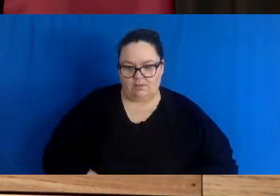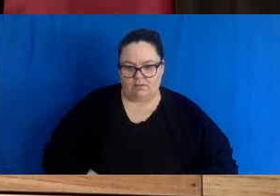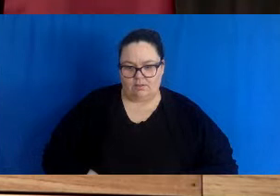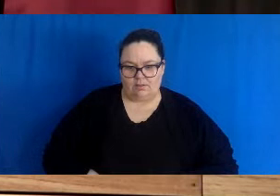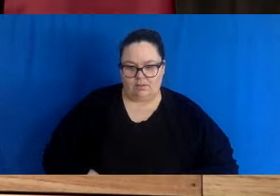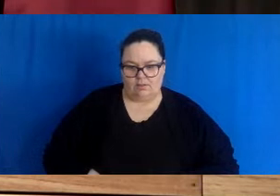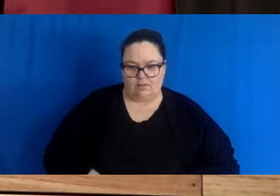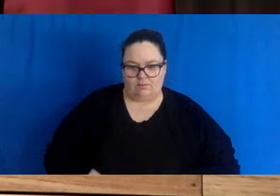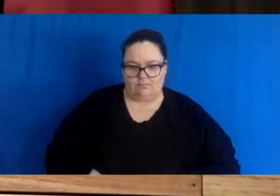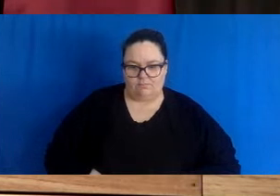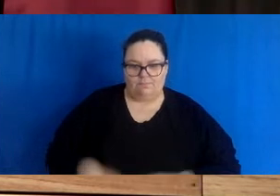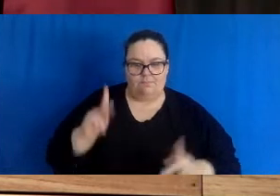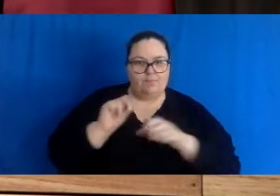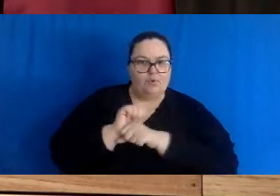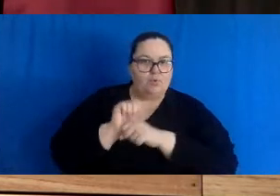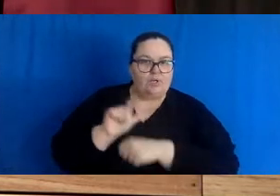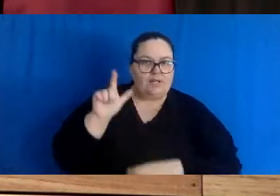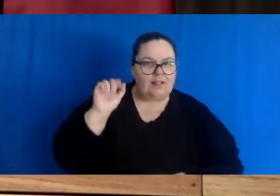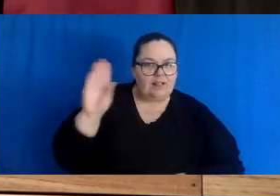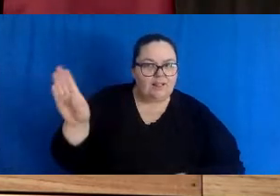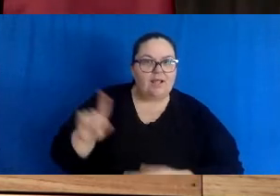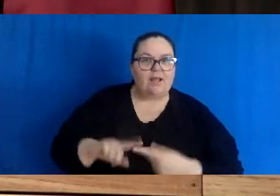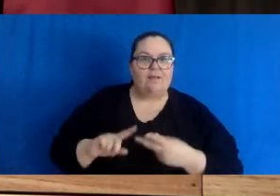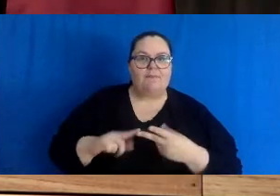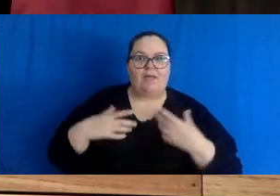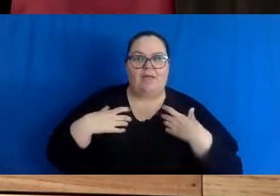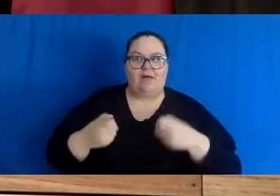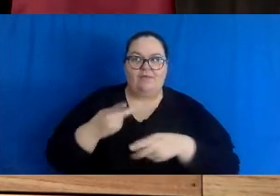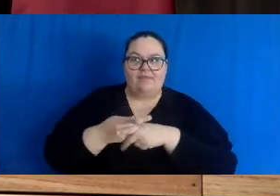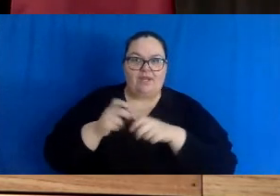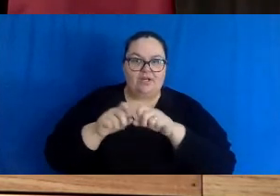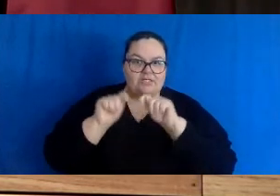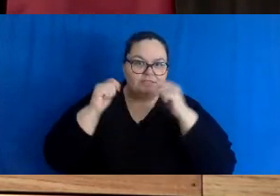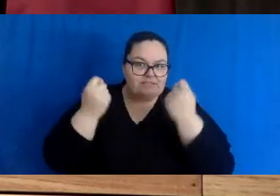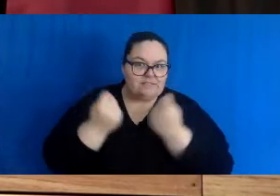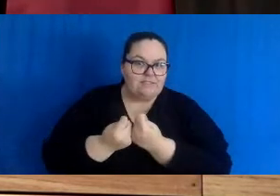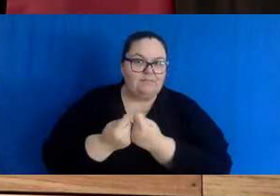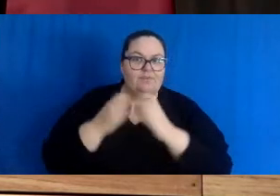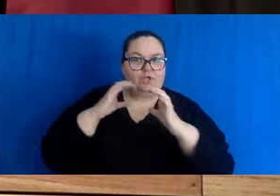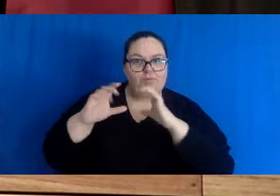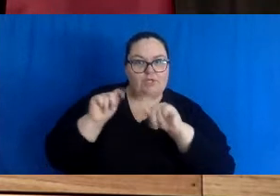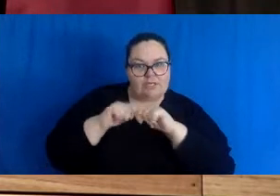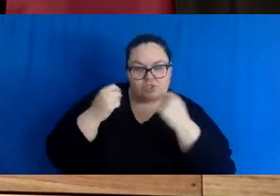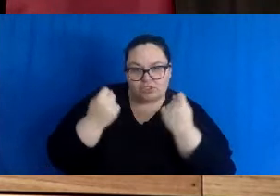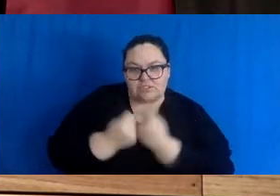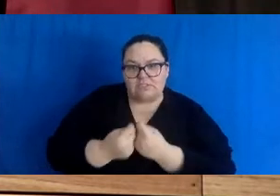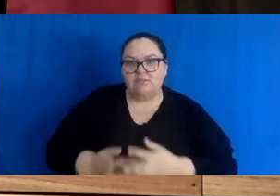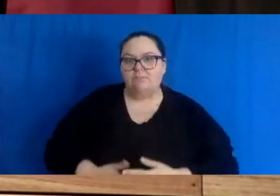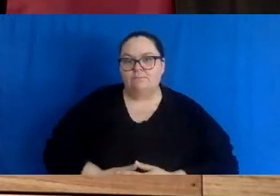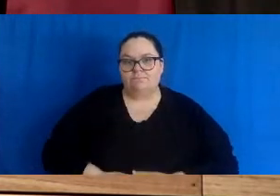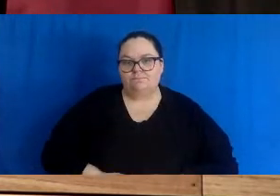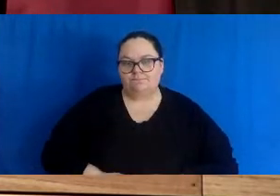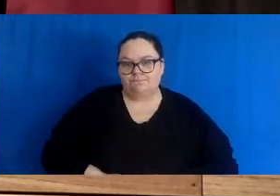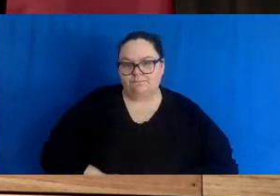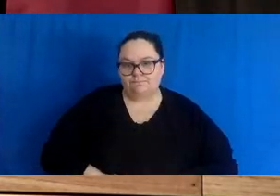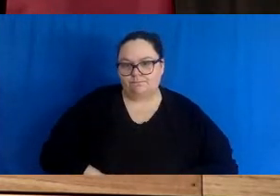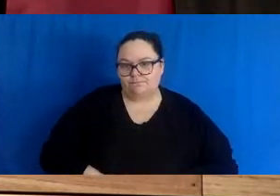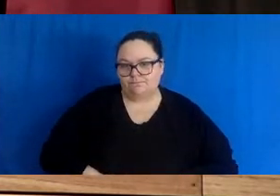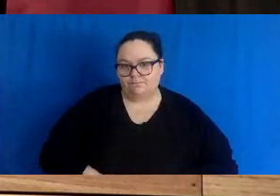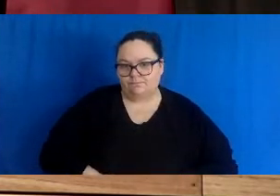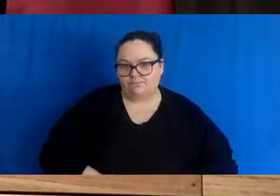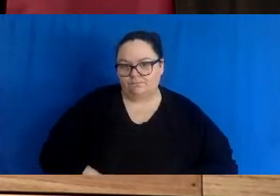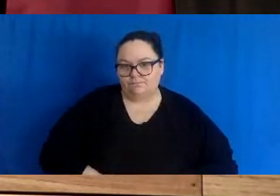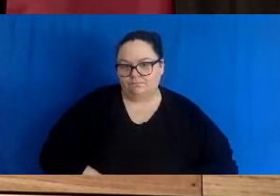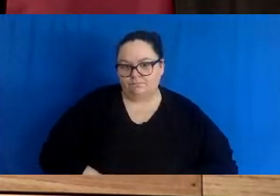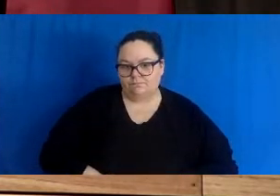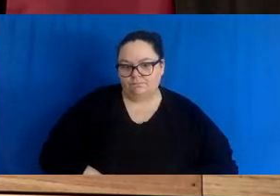lab teams the health care teams my communication team and human resources I'm almost scared to